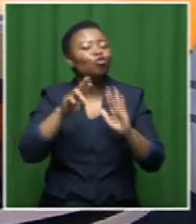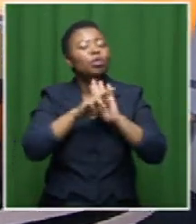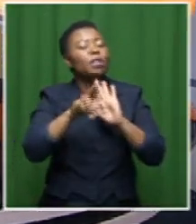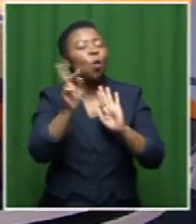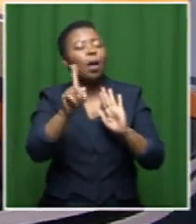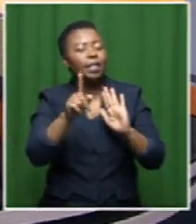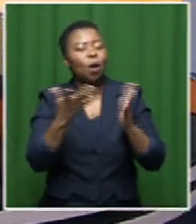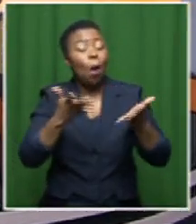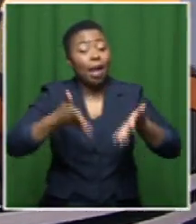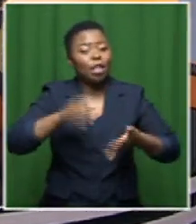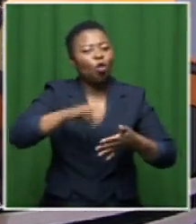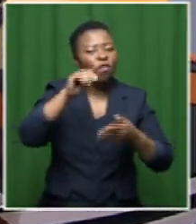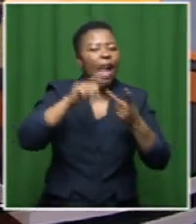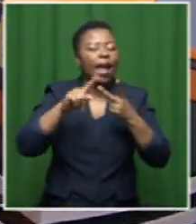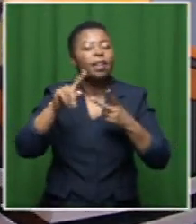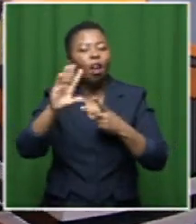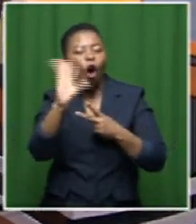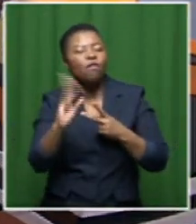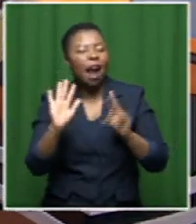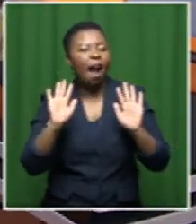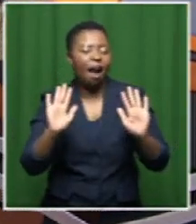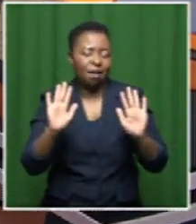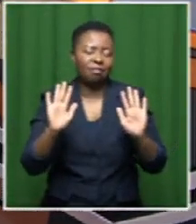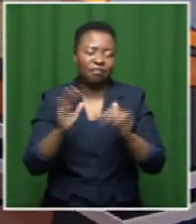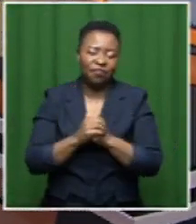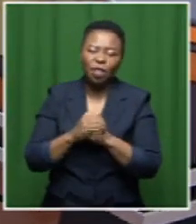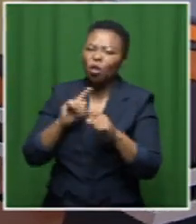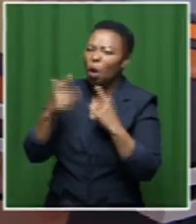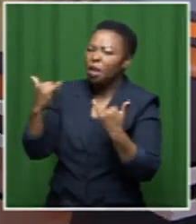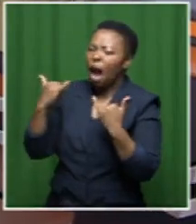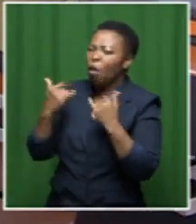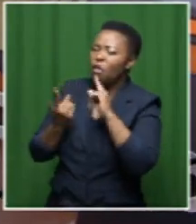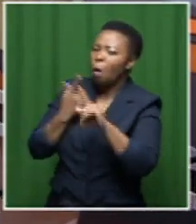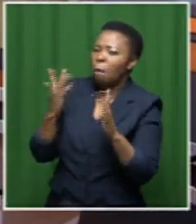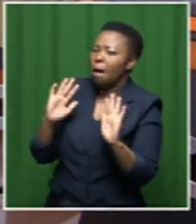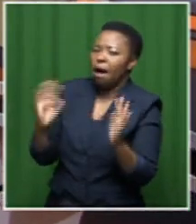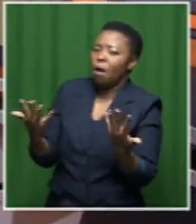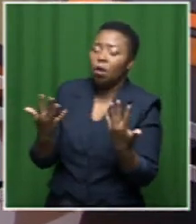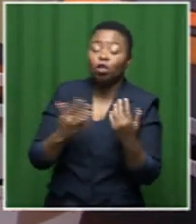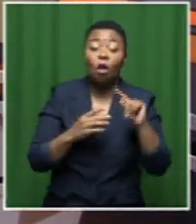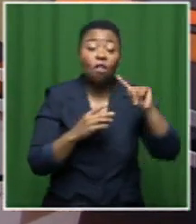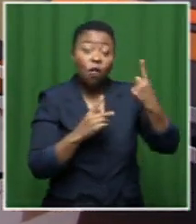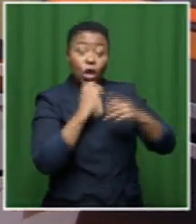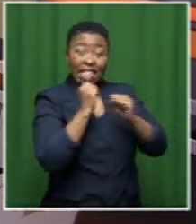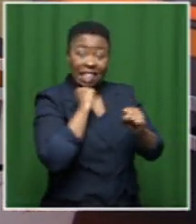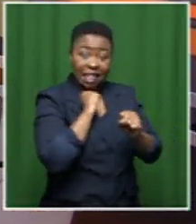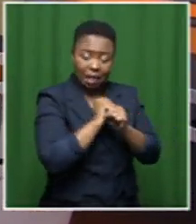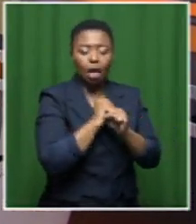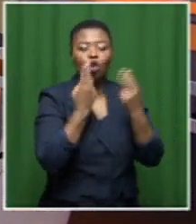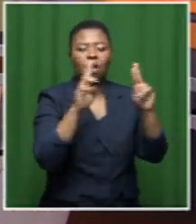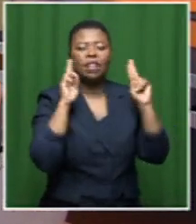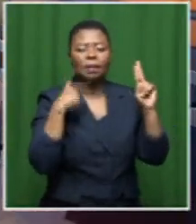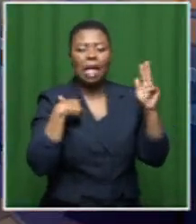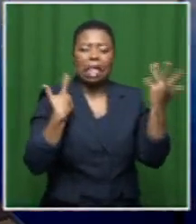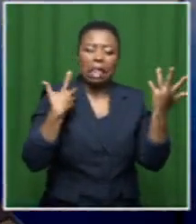I want to speak about her own skin talk to us about this concept how did it come about it came about in my first year in university I was sort of feeling out